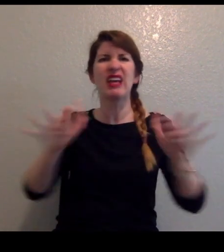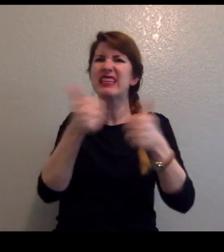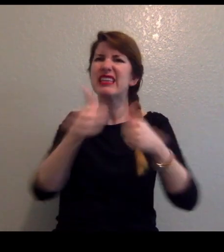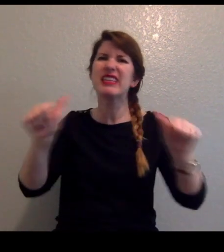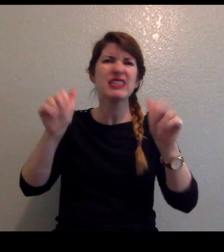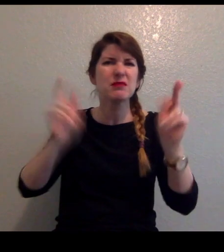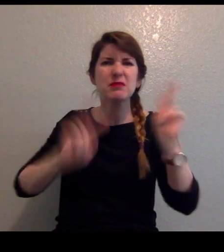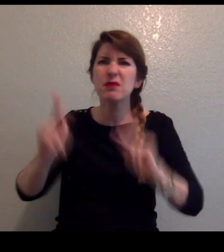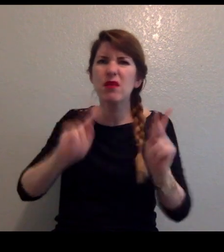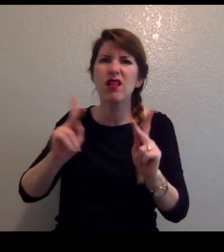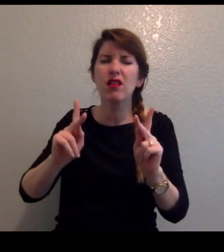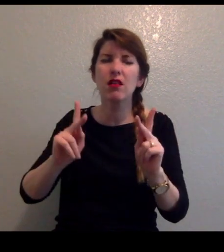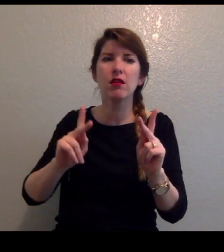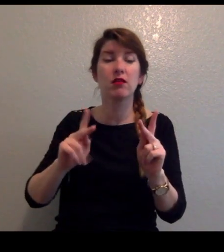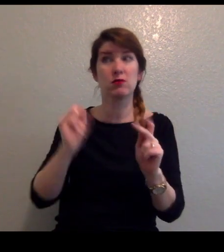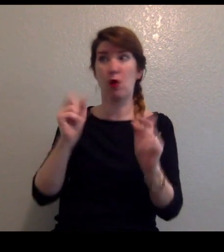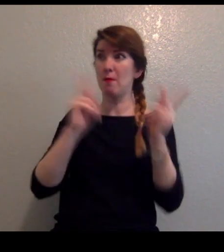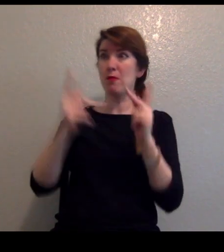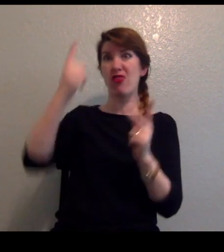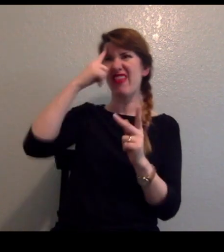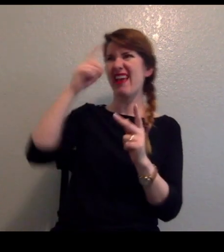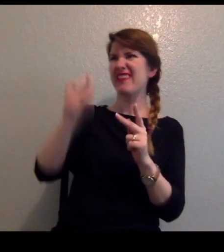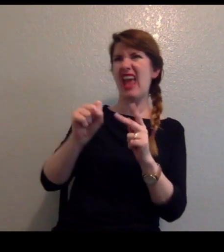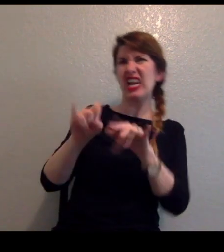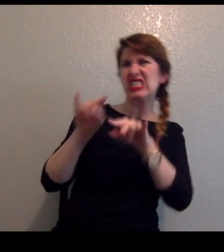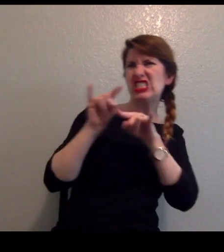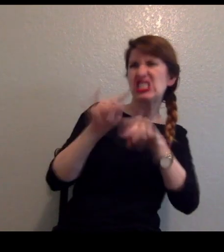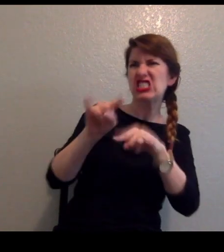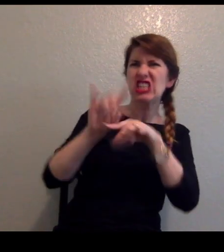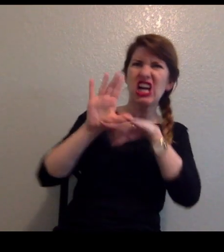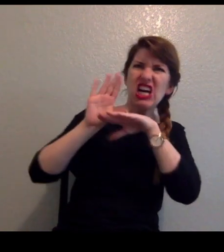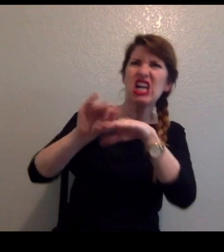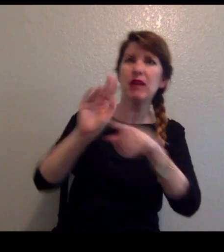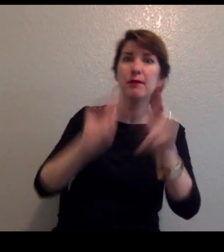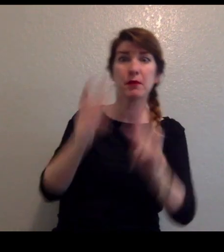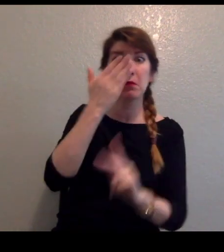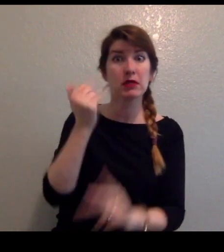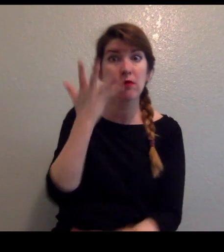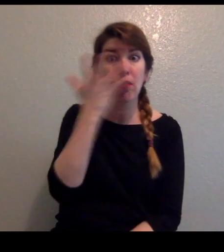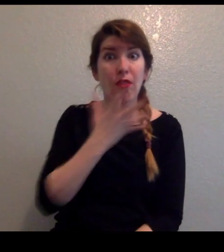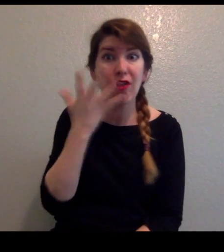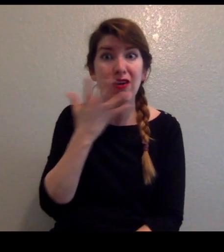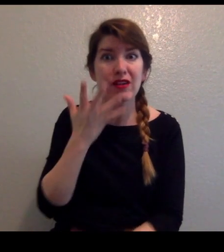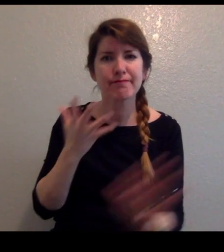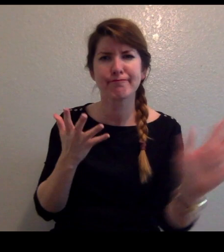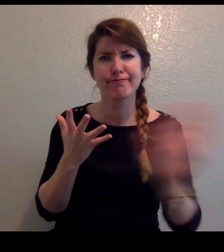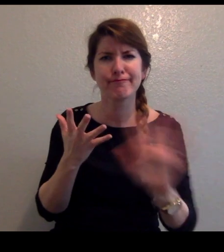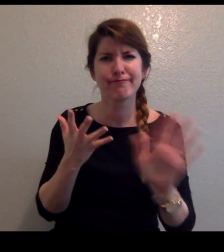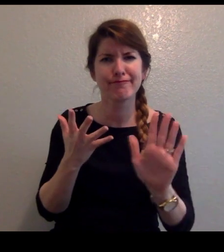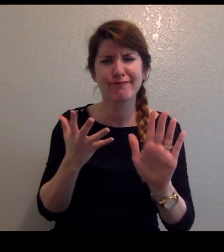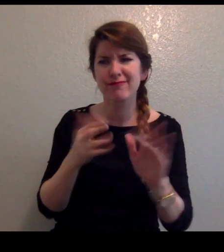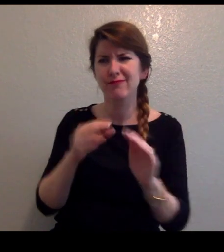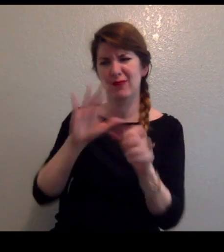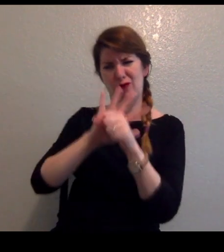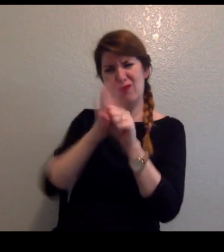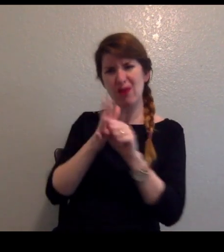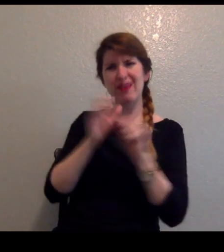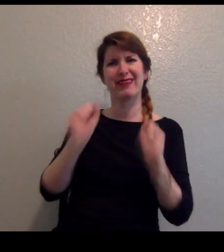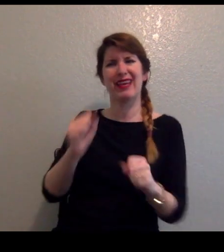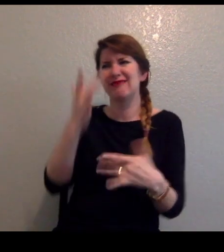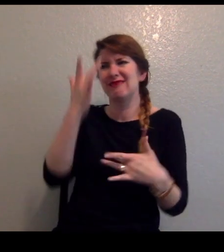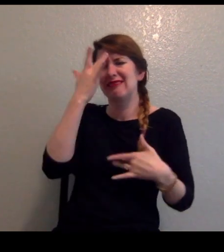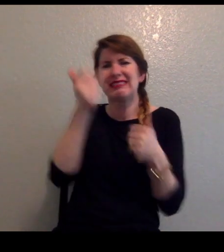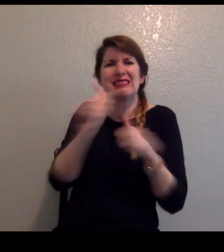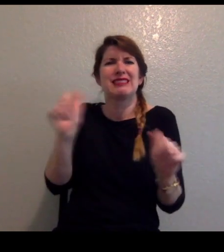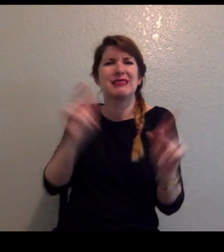let anyone turn this into an excuse to target someone based on how they look. Working together is how we'll beat this thing. So